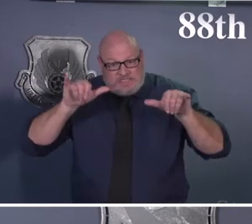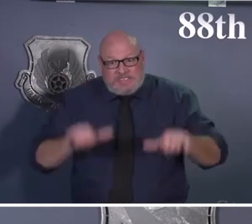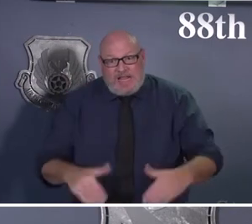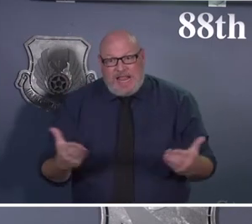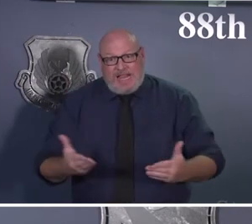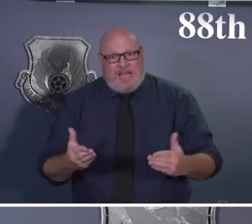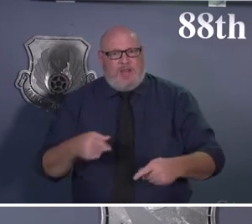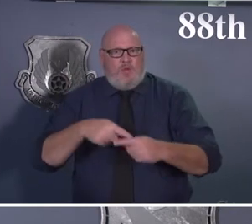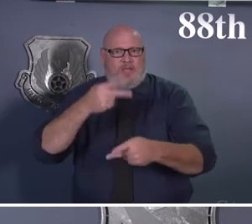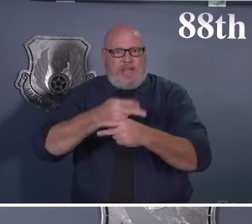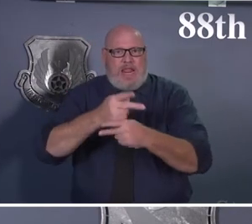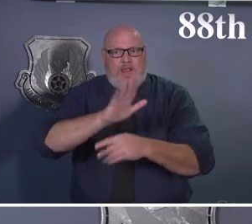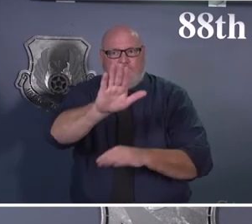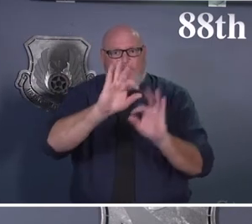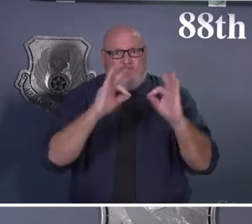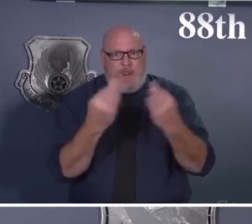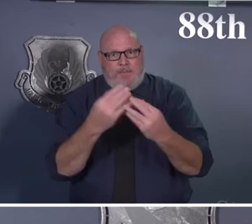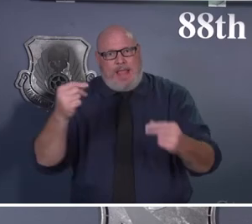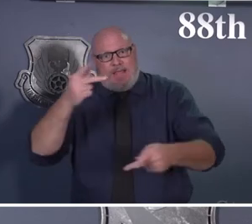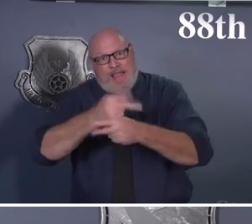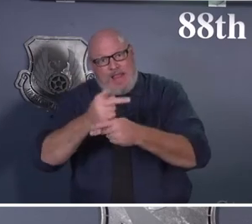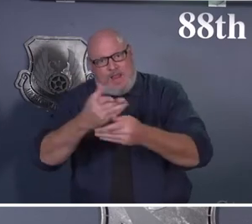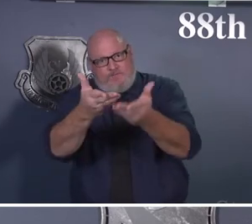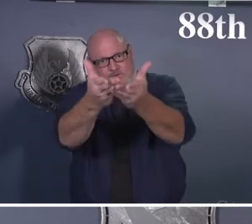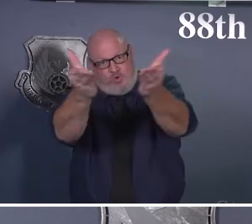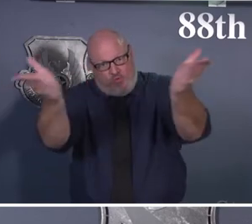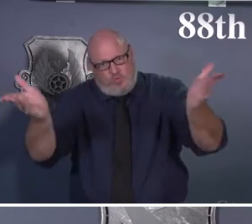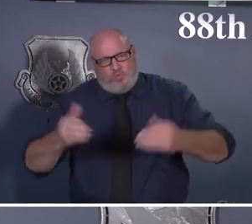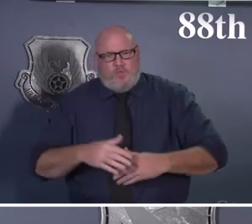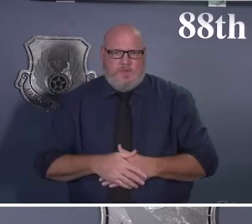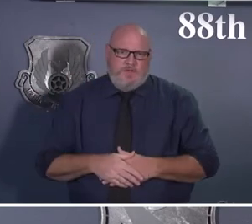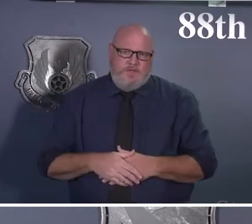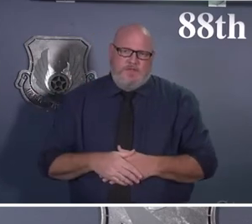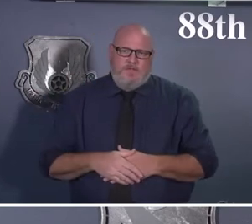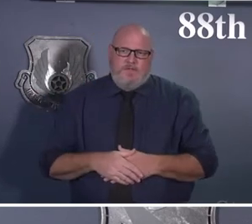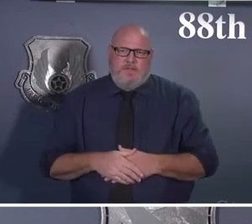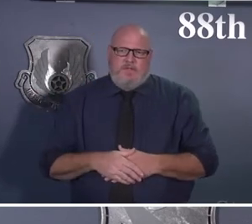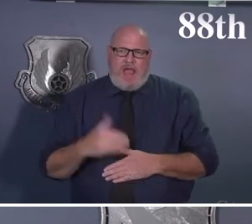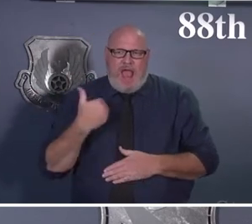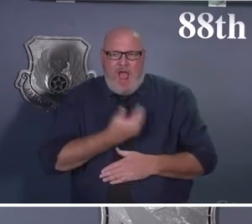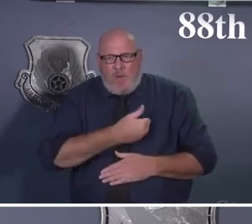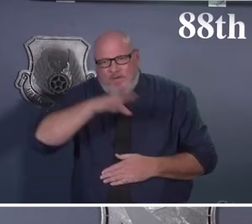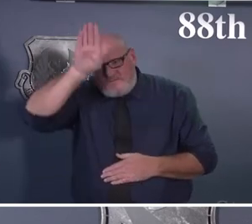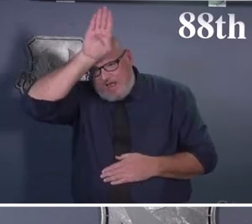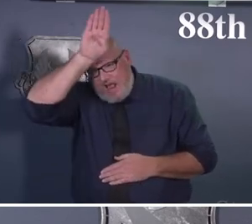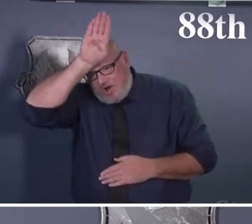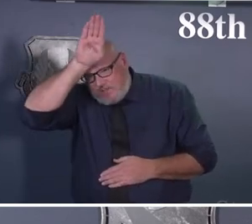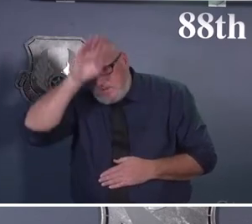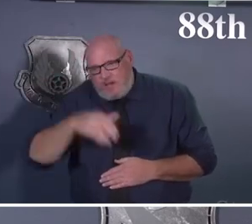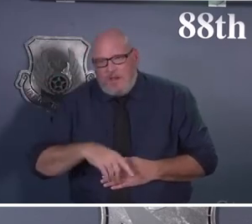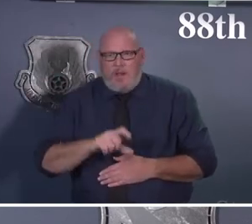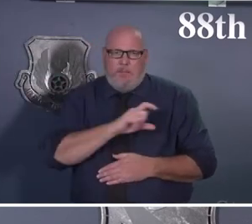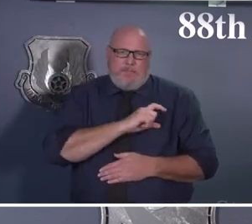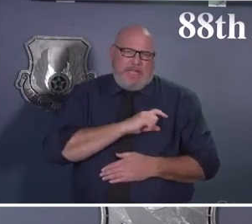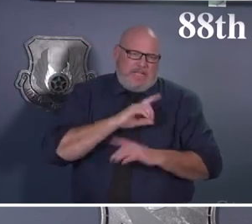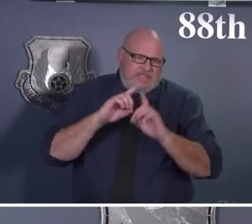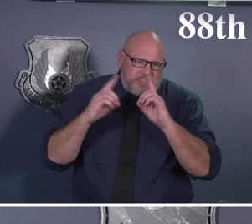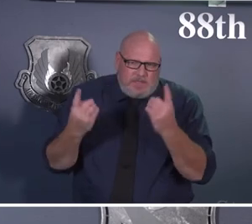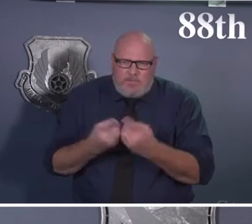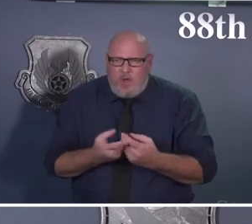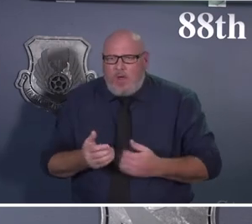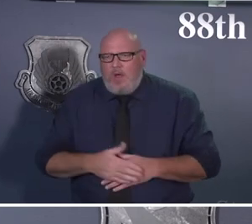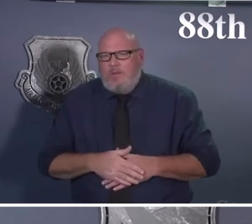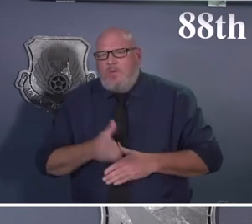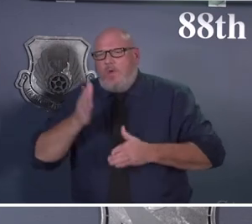down the forge. We've got folks at the gates and the fire department, and we've got folks interacting with the community, all here